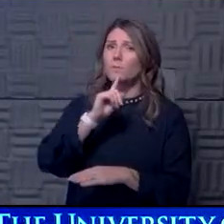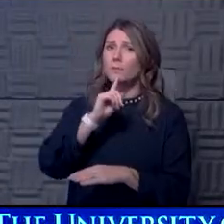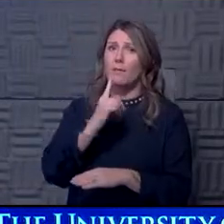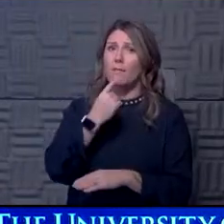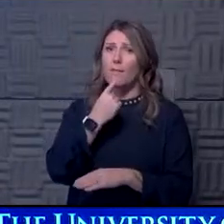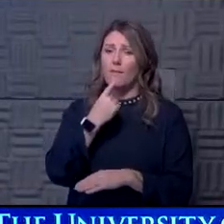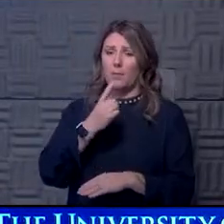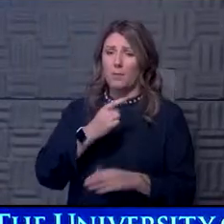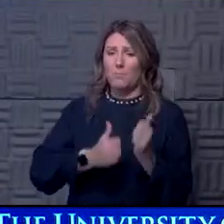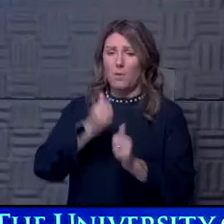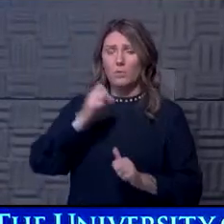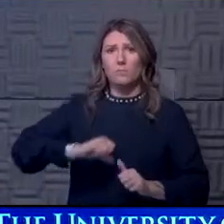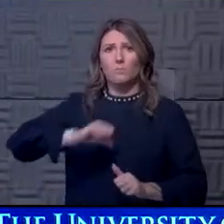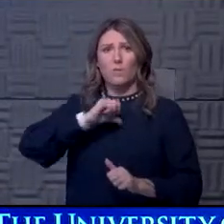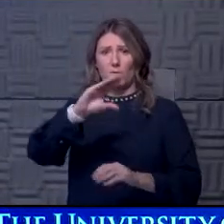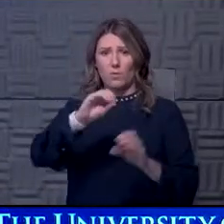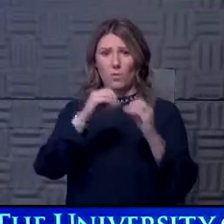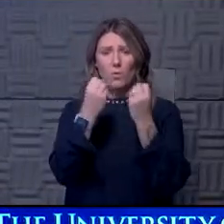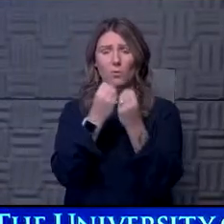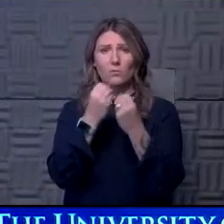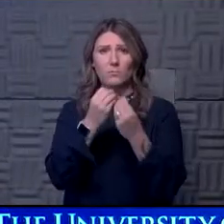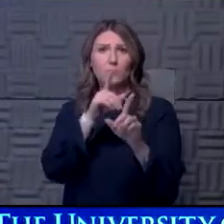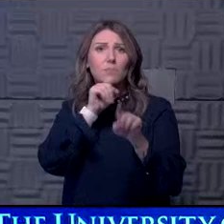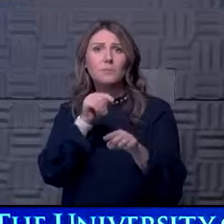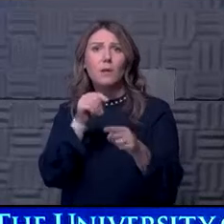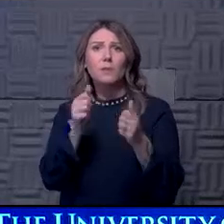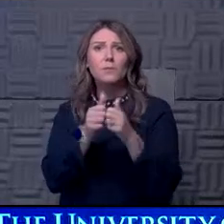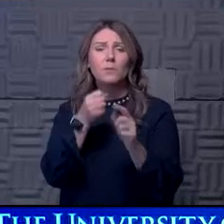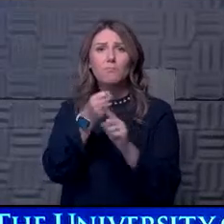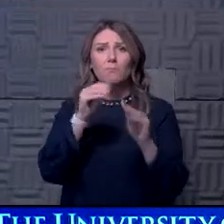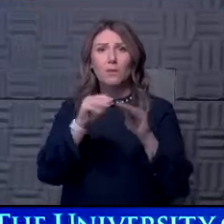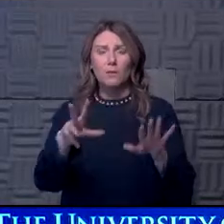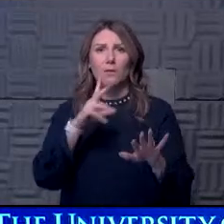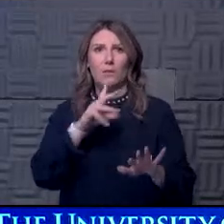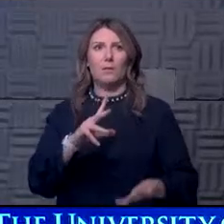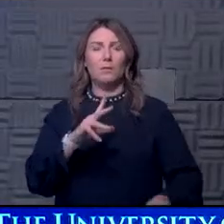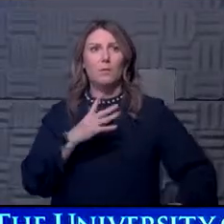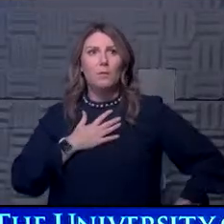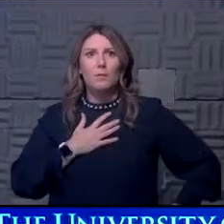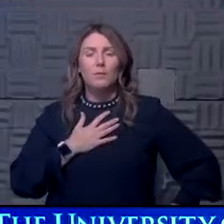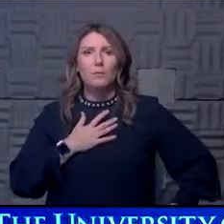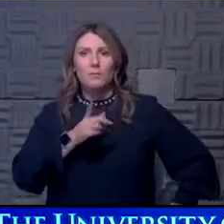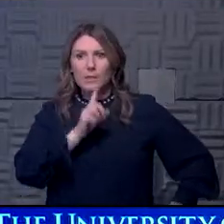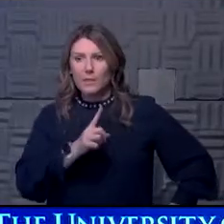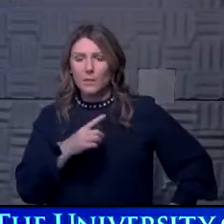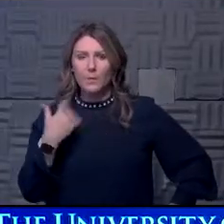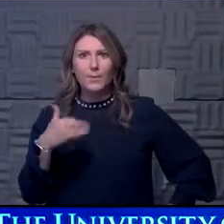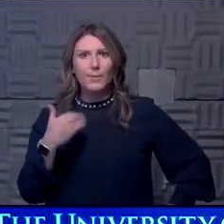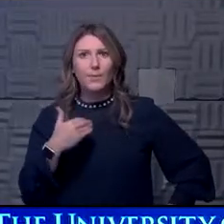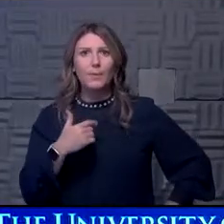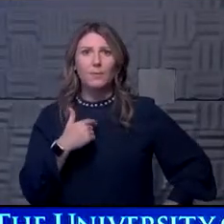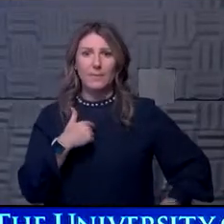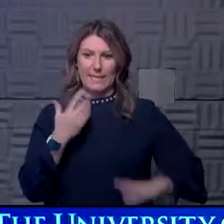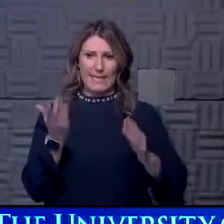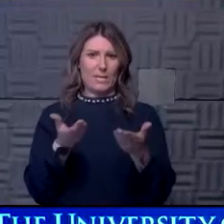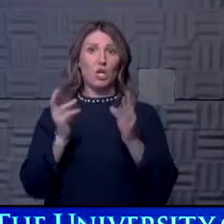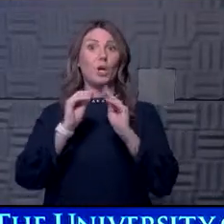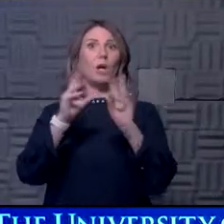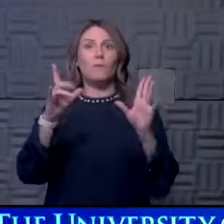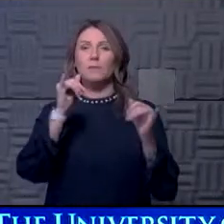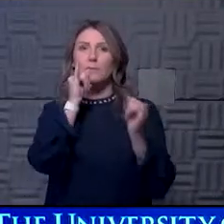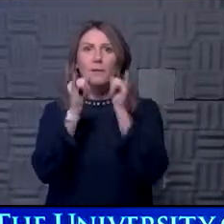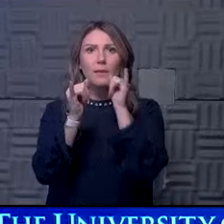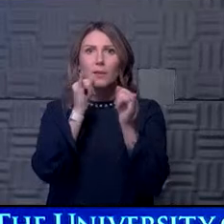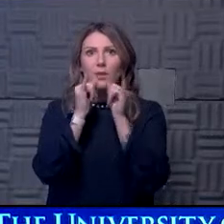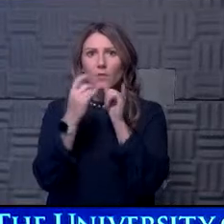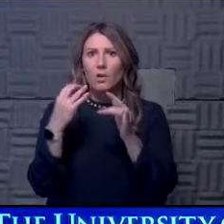about your organization's response to the pandemic? Um, and that was a table turning question, uh, because, uh, we were here obviously interviewing